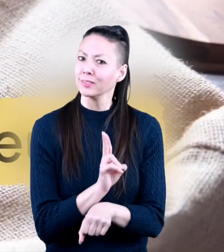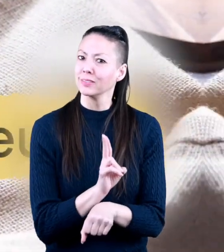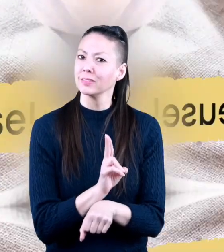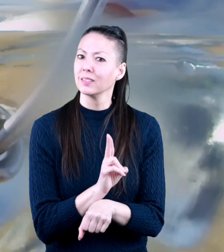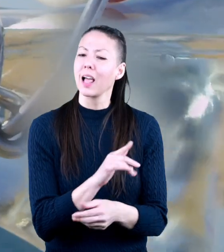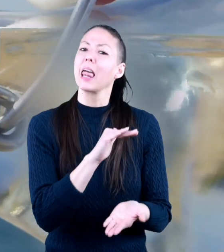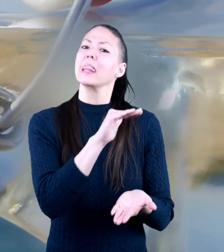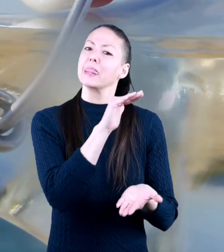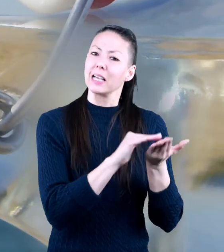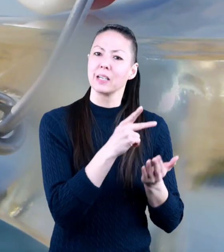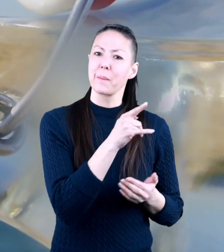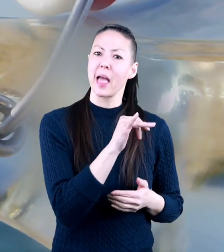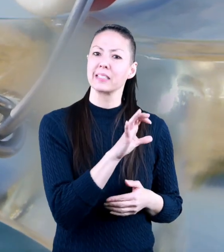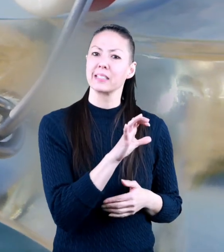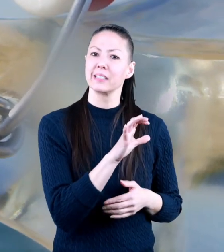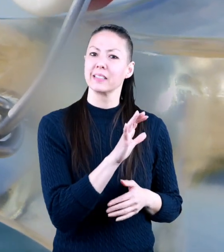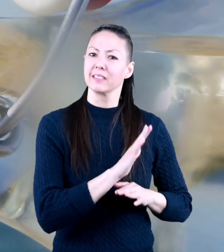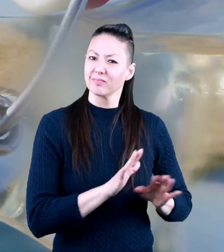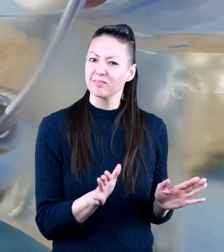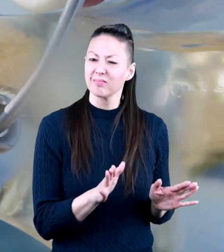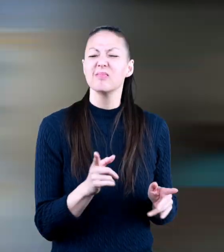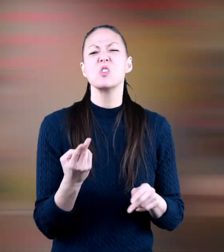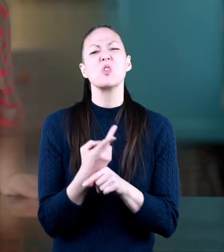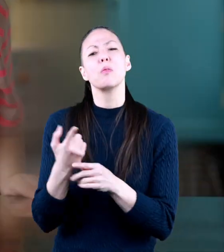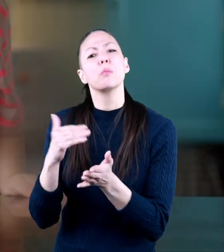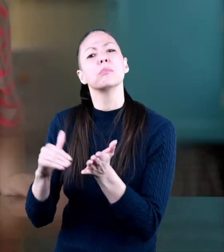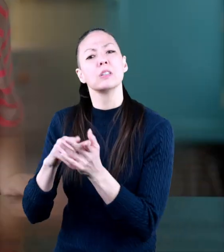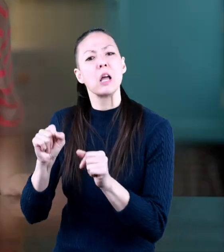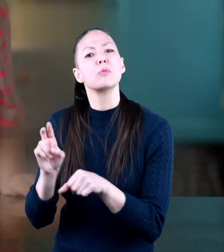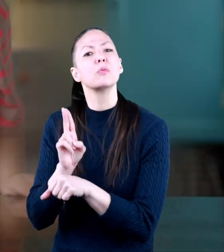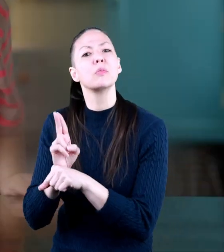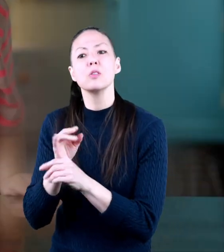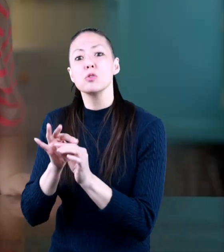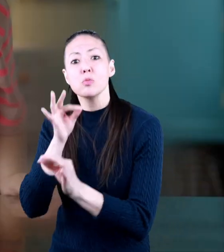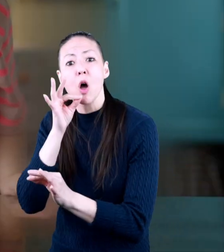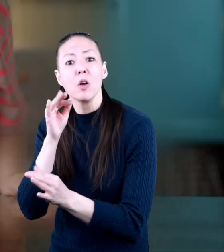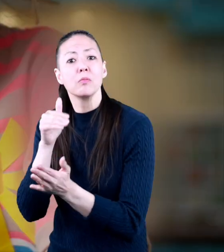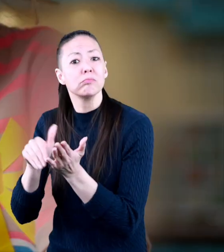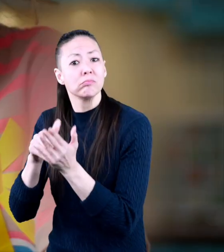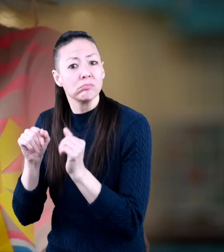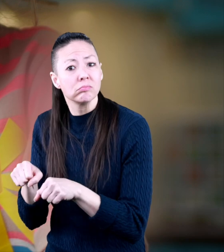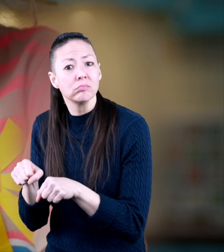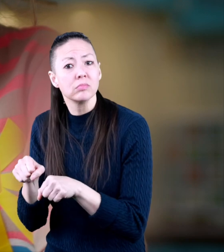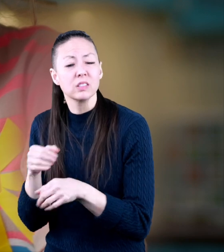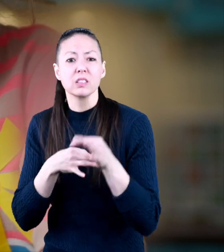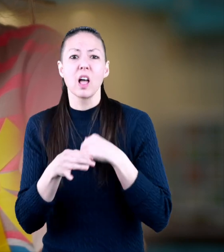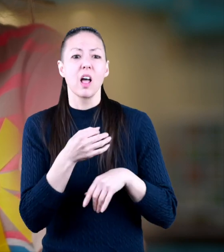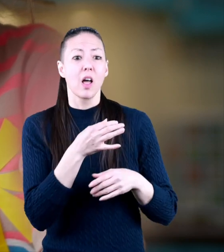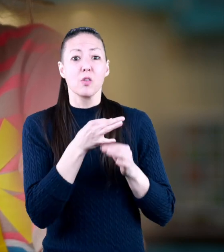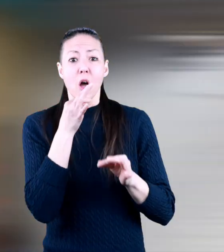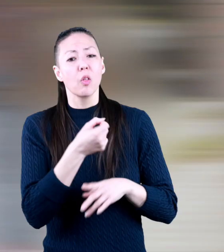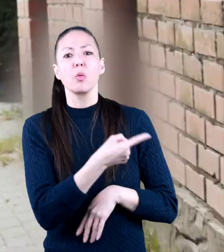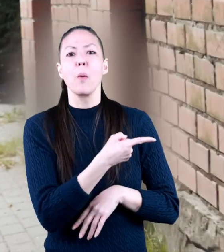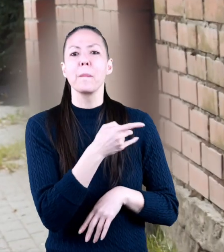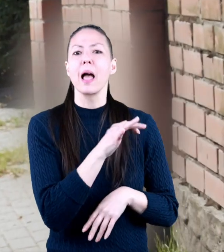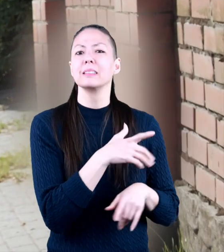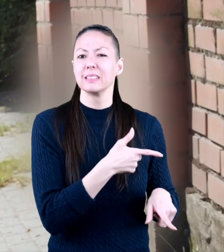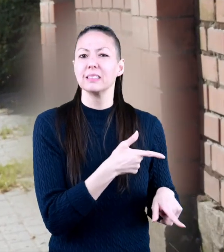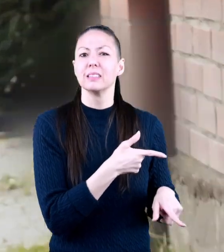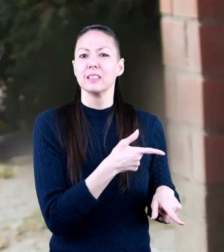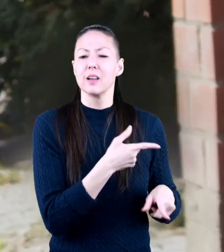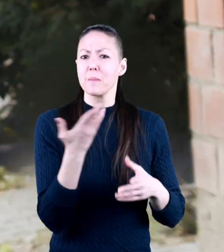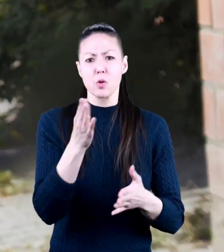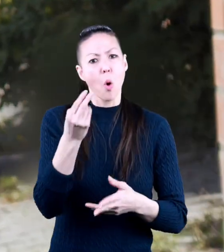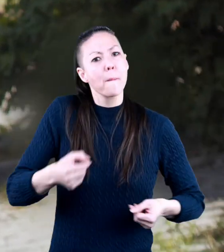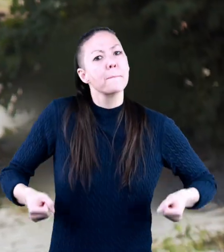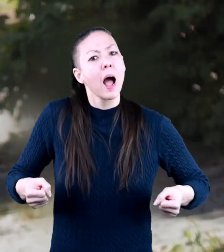reuse use less plastics use reusable straws instead of plastic ones and bring your